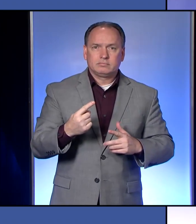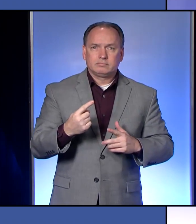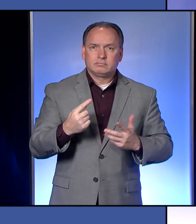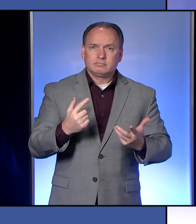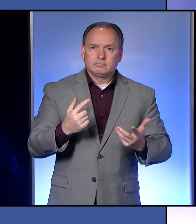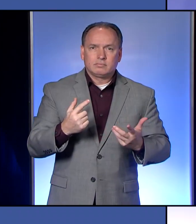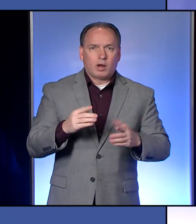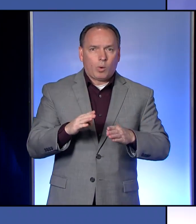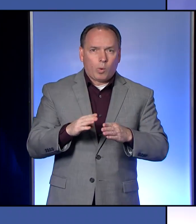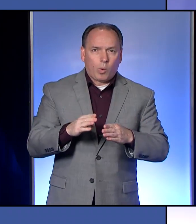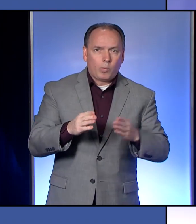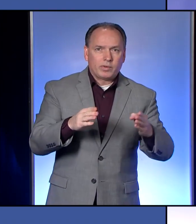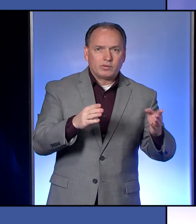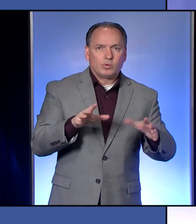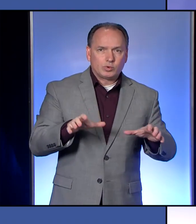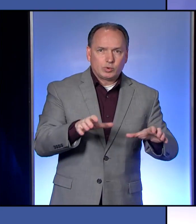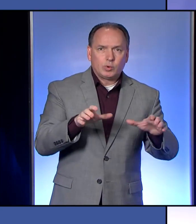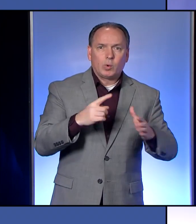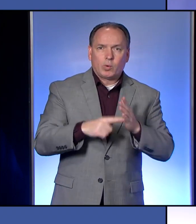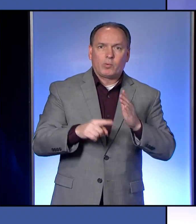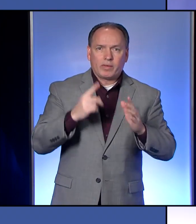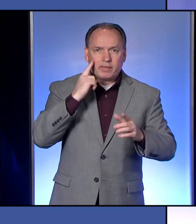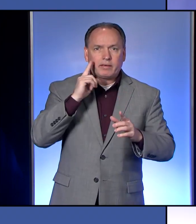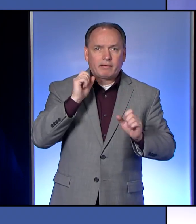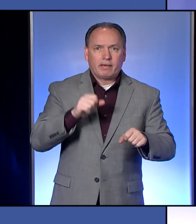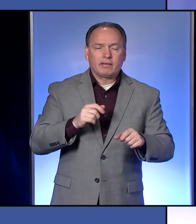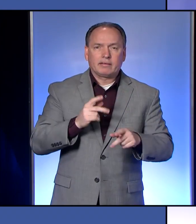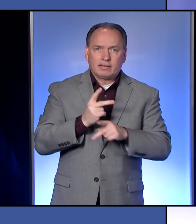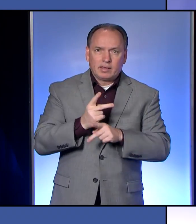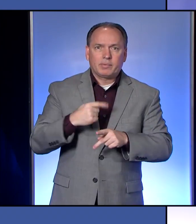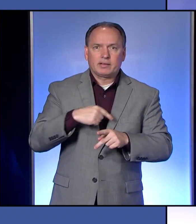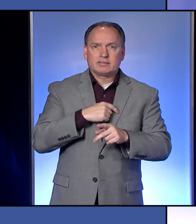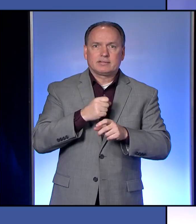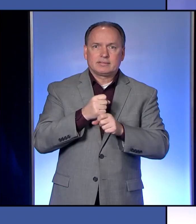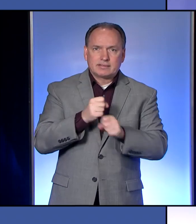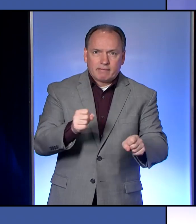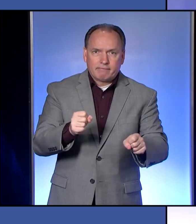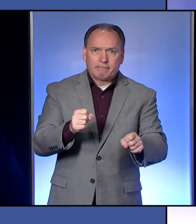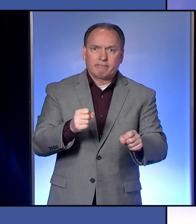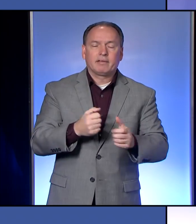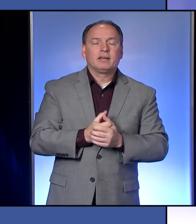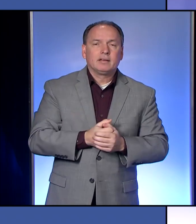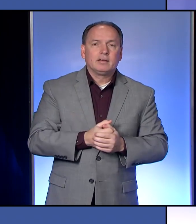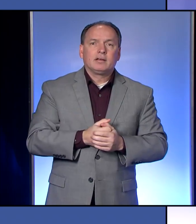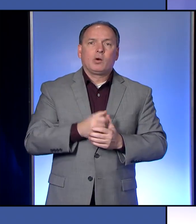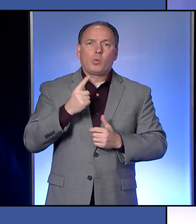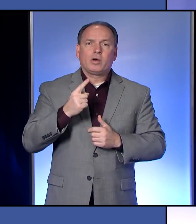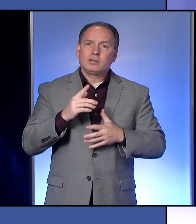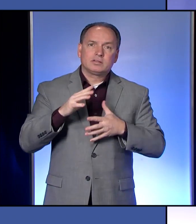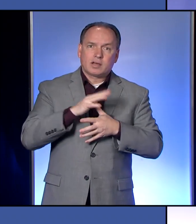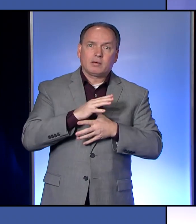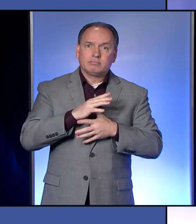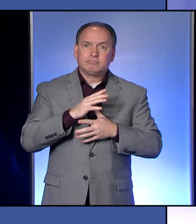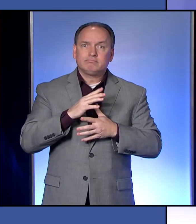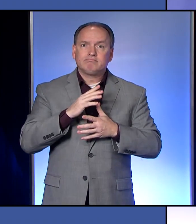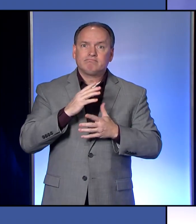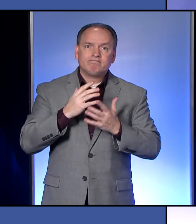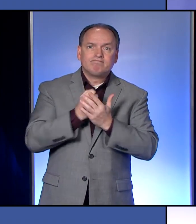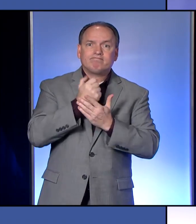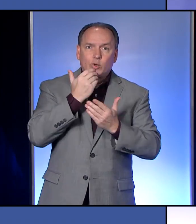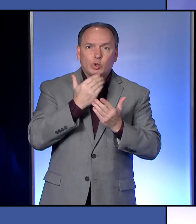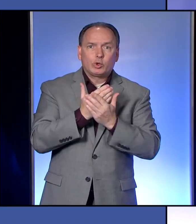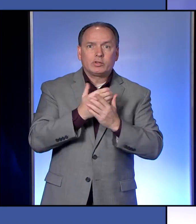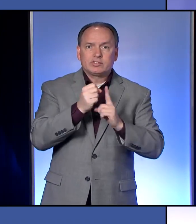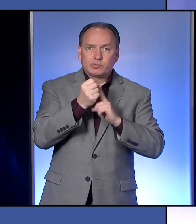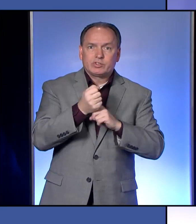applicable and can keep us in a safe place. And so one of the things, one of the advantages we have here, and really we